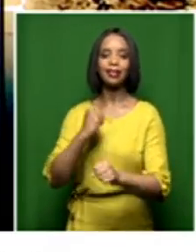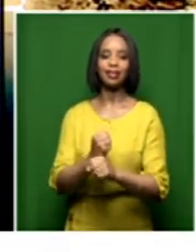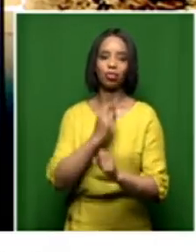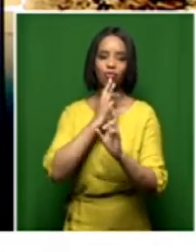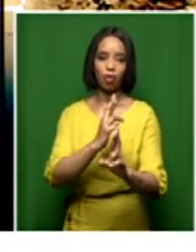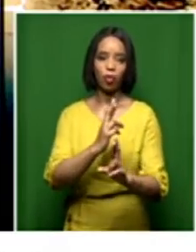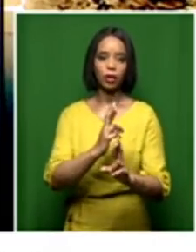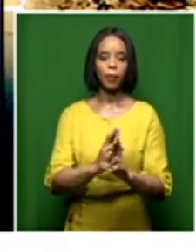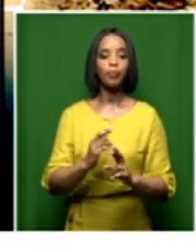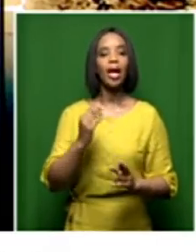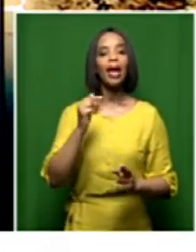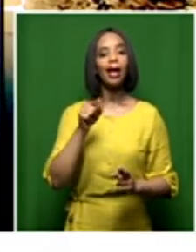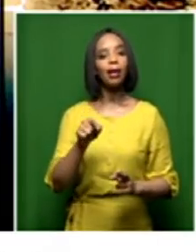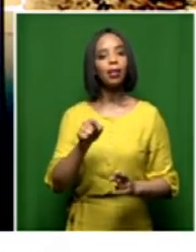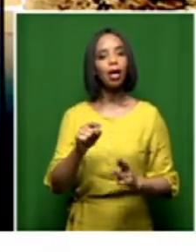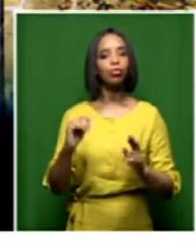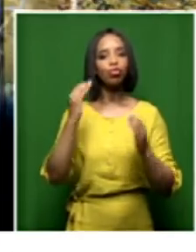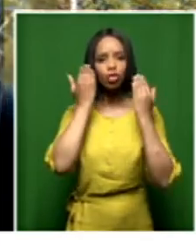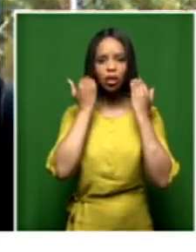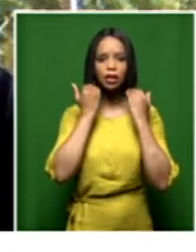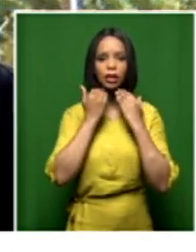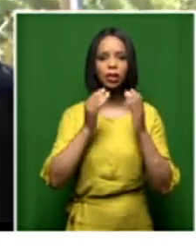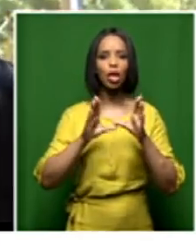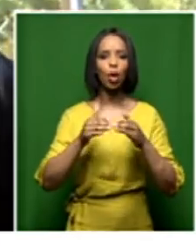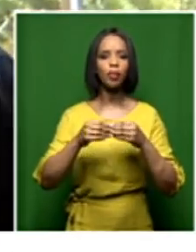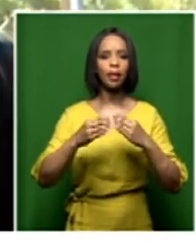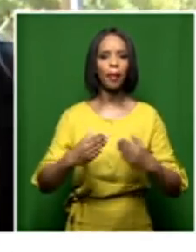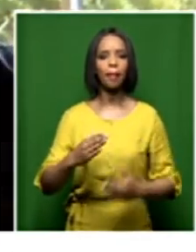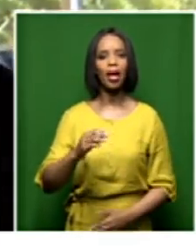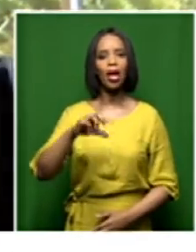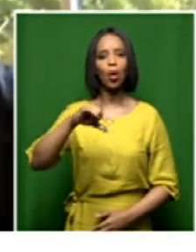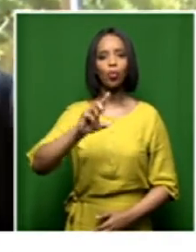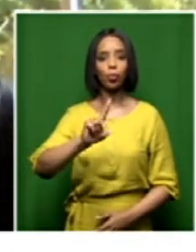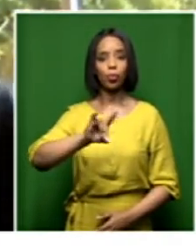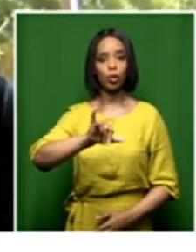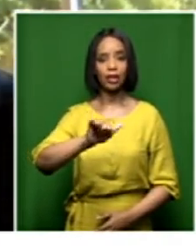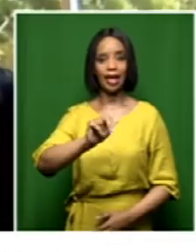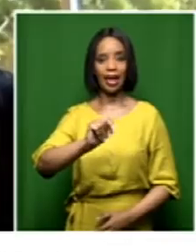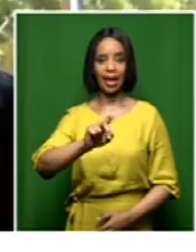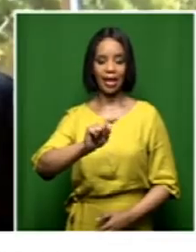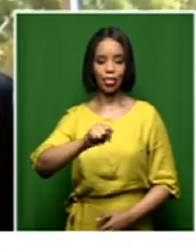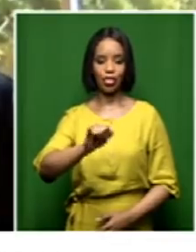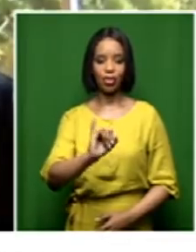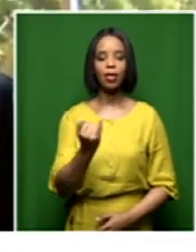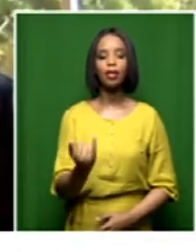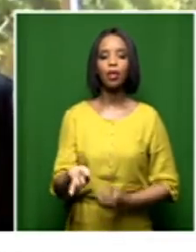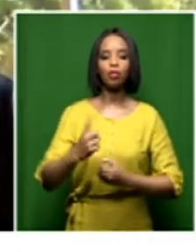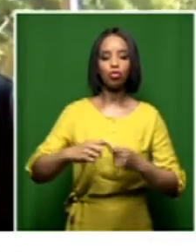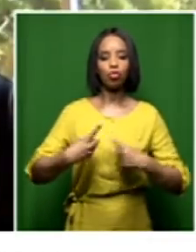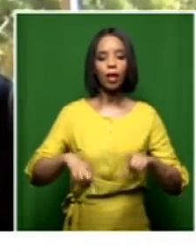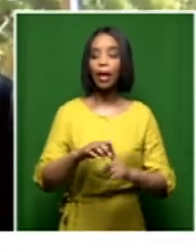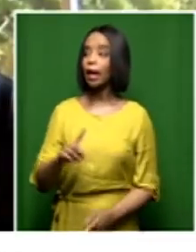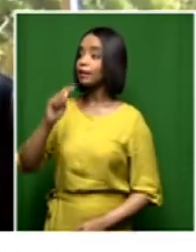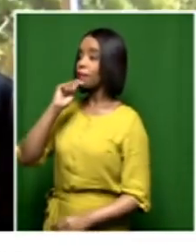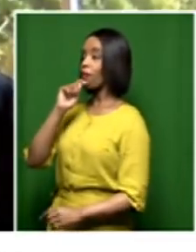Committee Member Bobudile Yanki joins us now virtually to have a further discussion on these matters. Mr. Yanki, thanks so much for your time. Welcome to